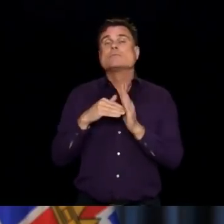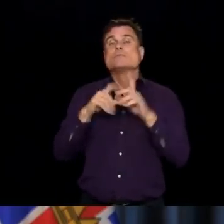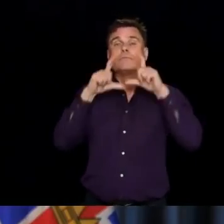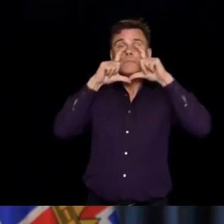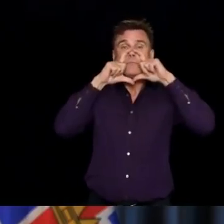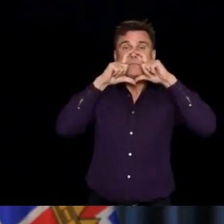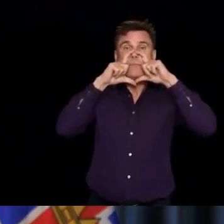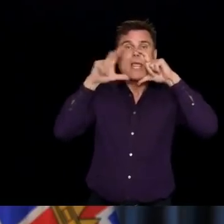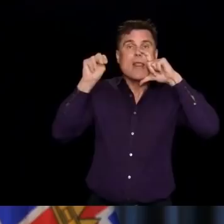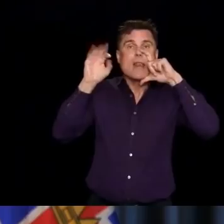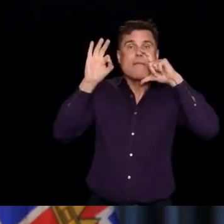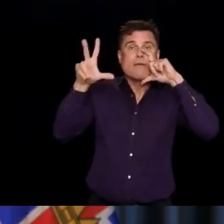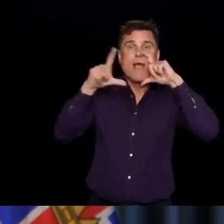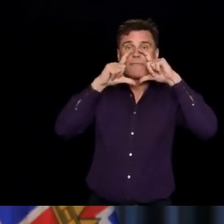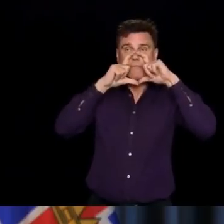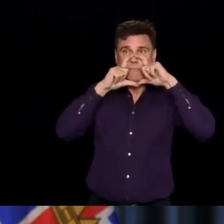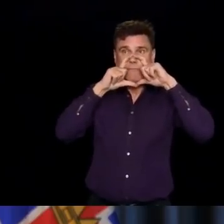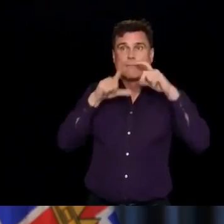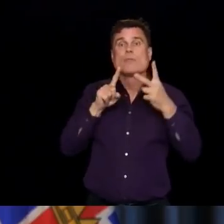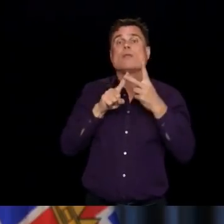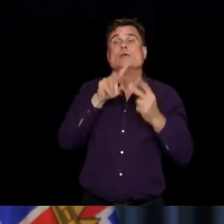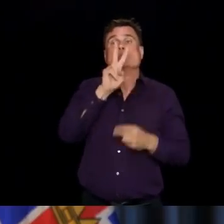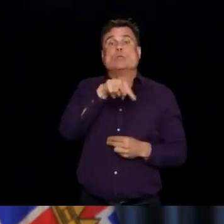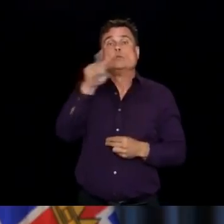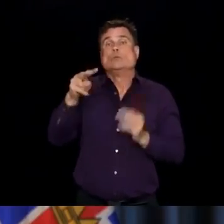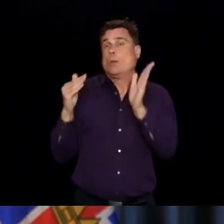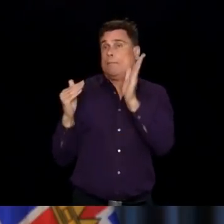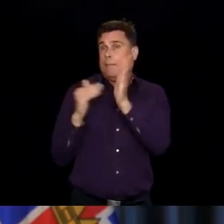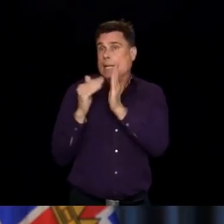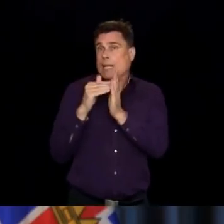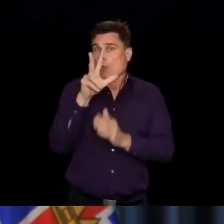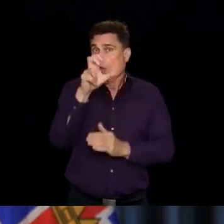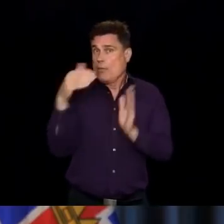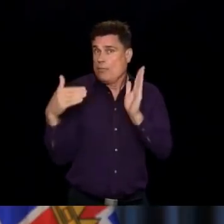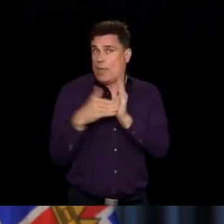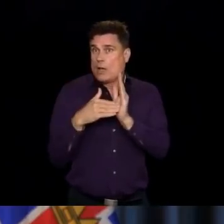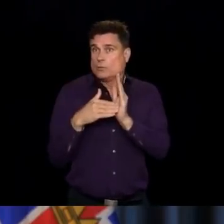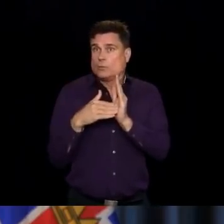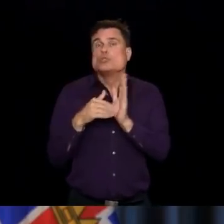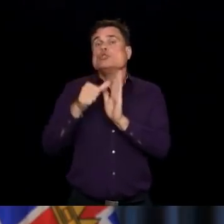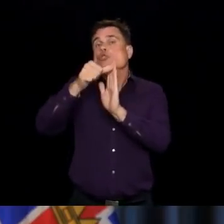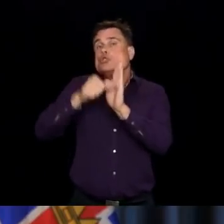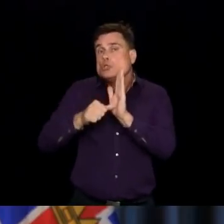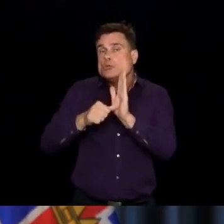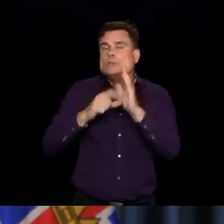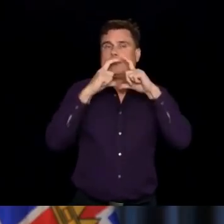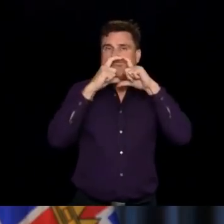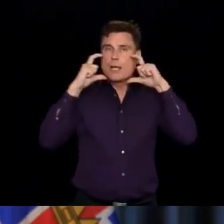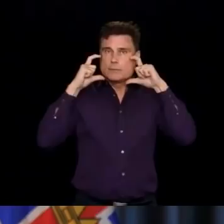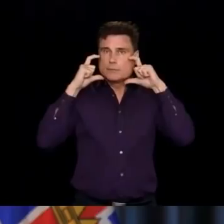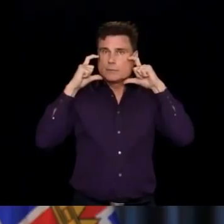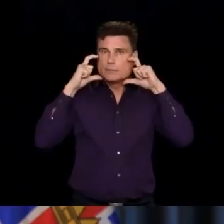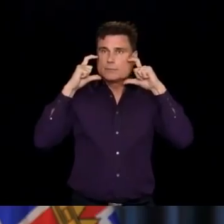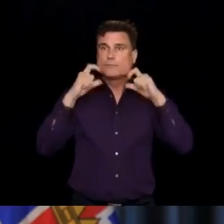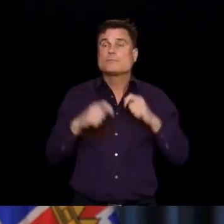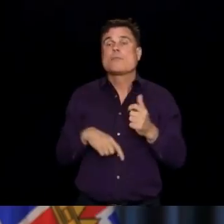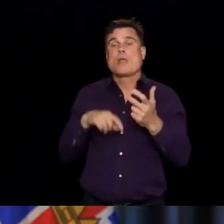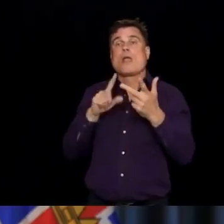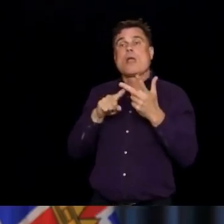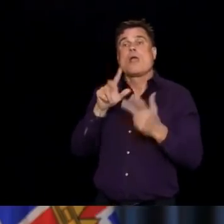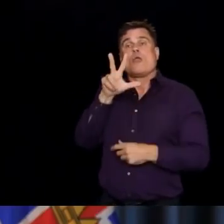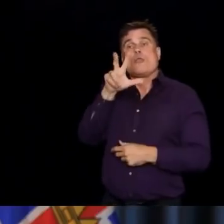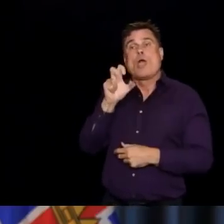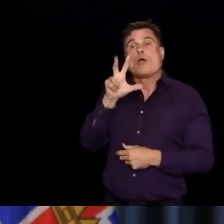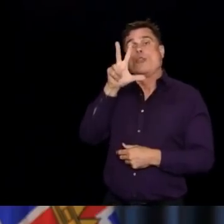respirators. 516,300,000 surgical or procedure masks, 2,301,000 pieces